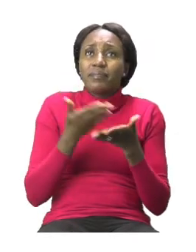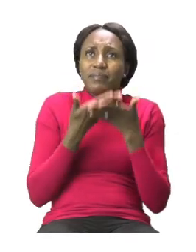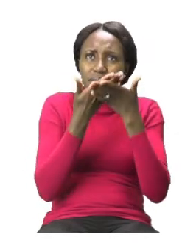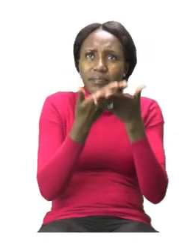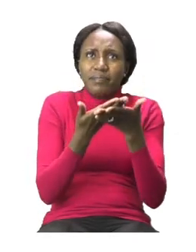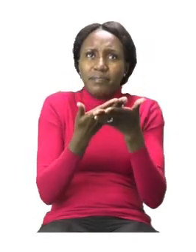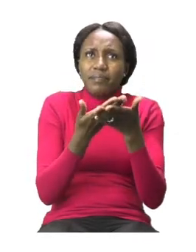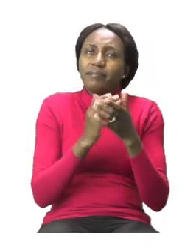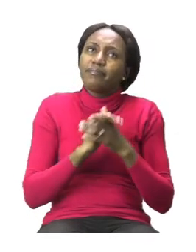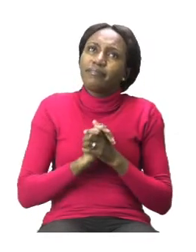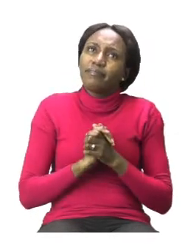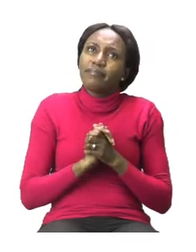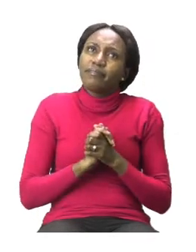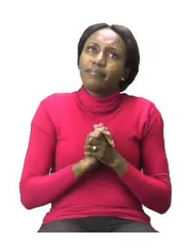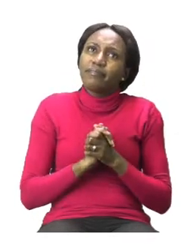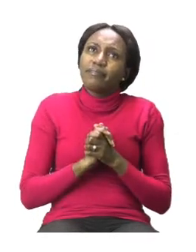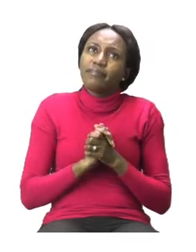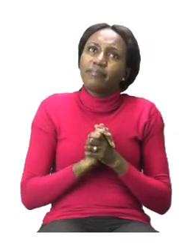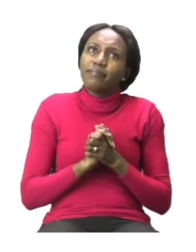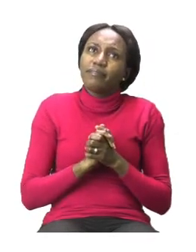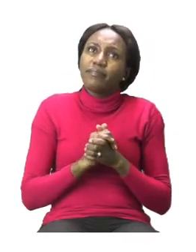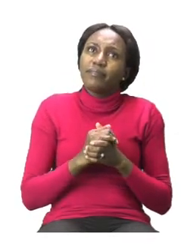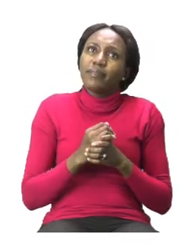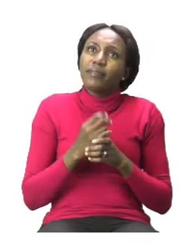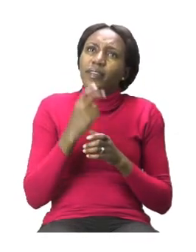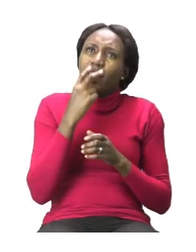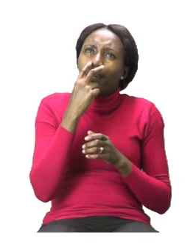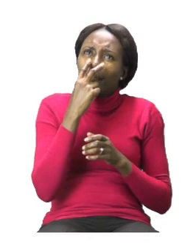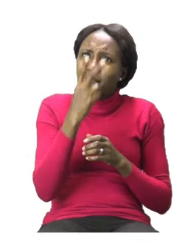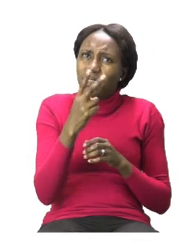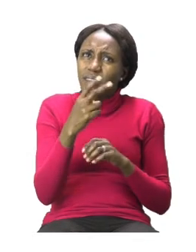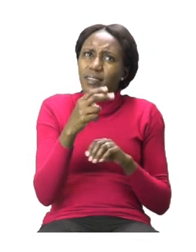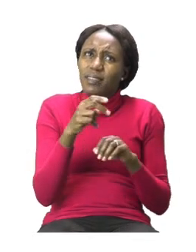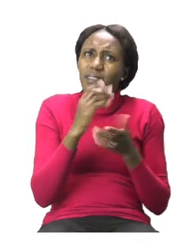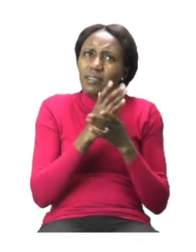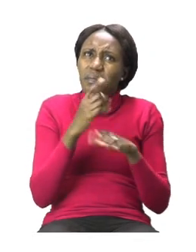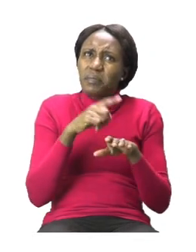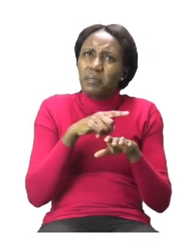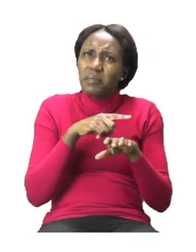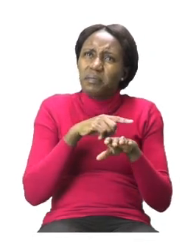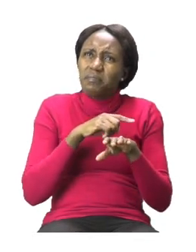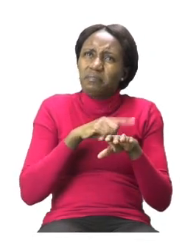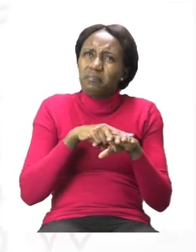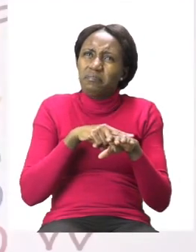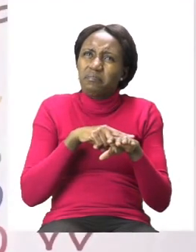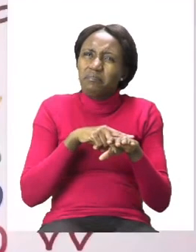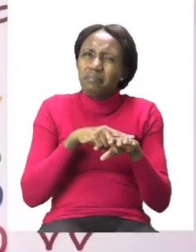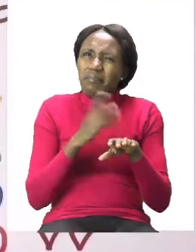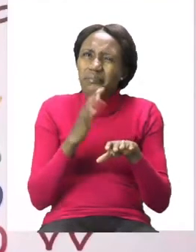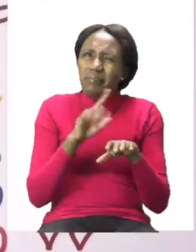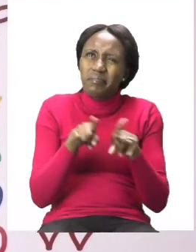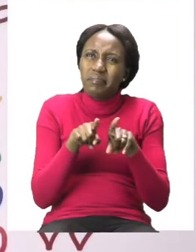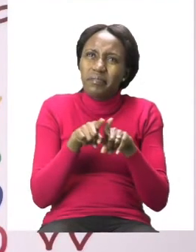There is a doughnut right there at the top. So we want to decide